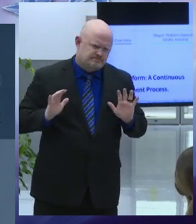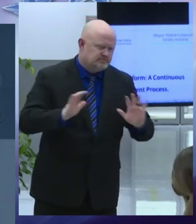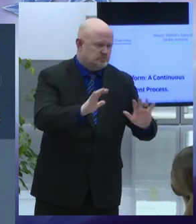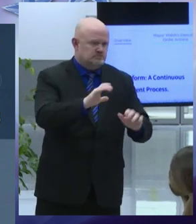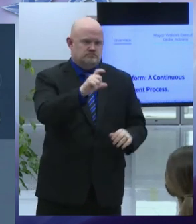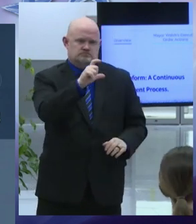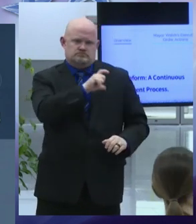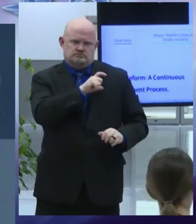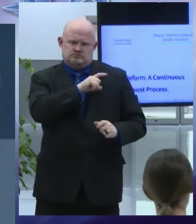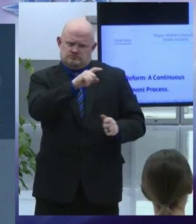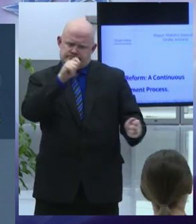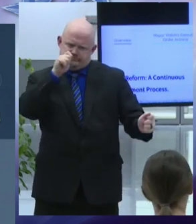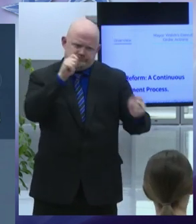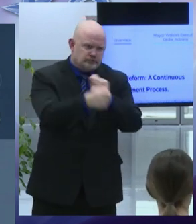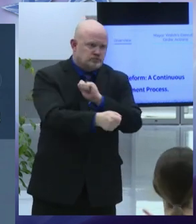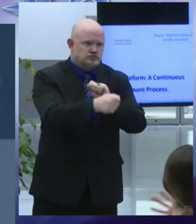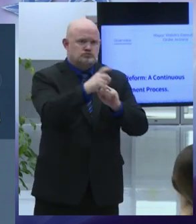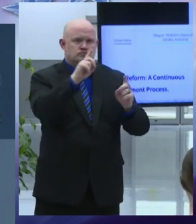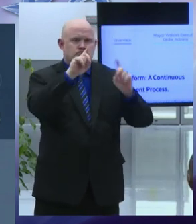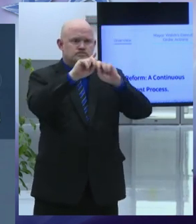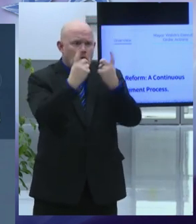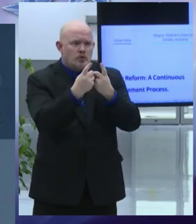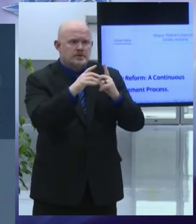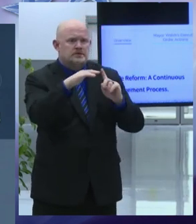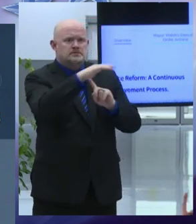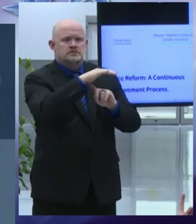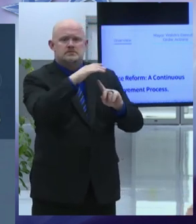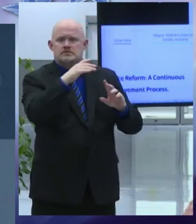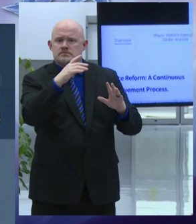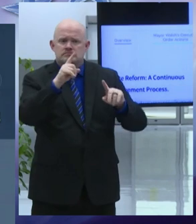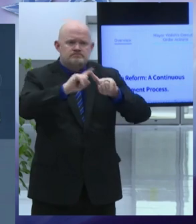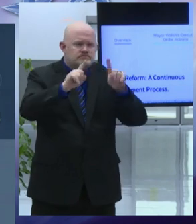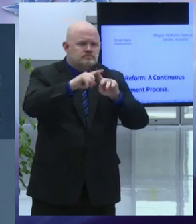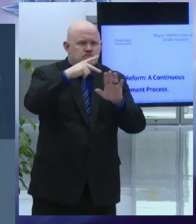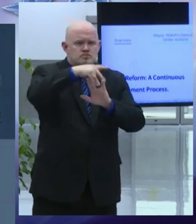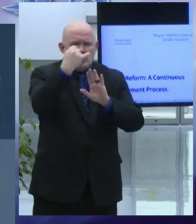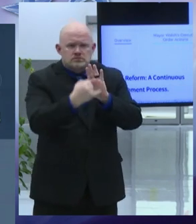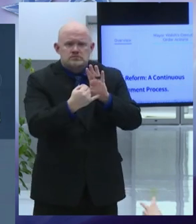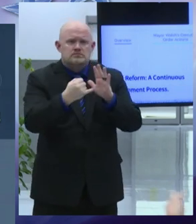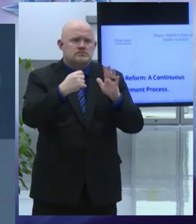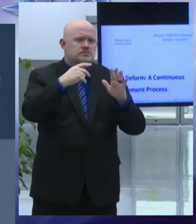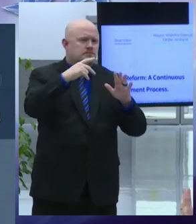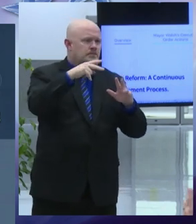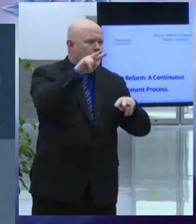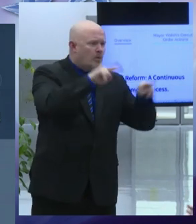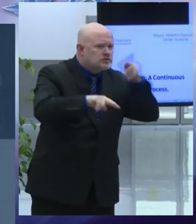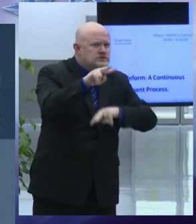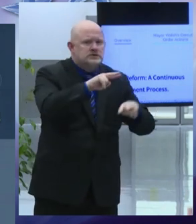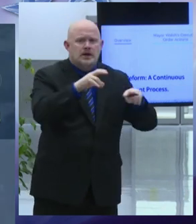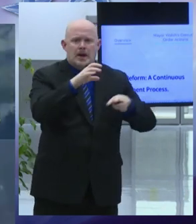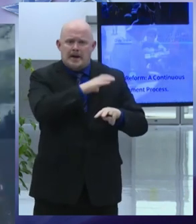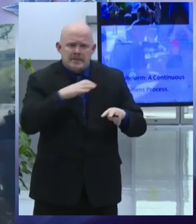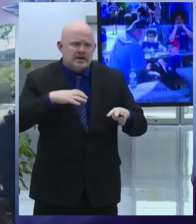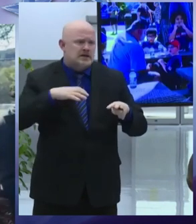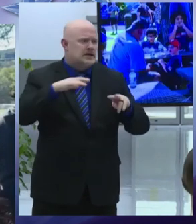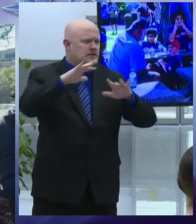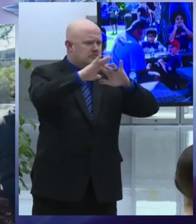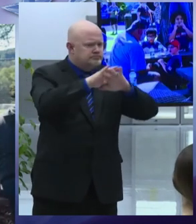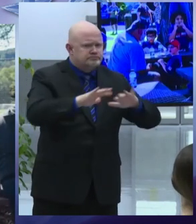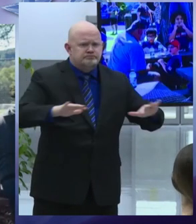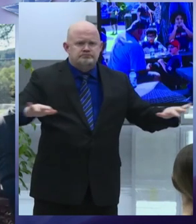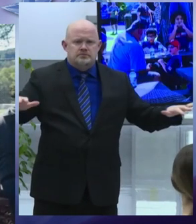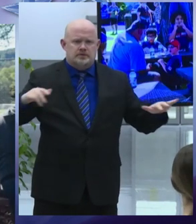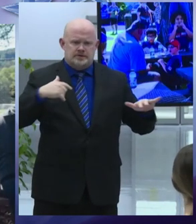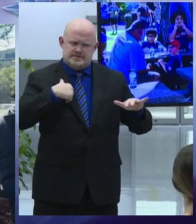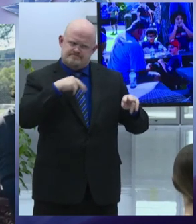dedicated community police reform oversight committee we launched last year in the year ahead we will also double down